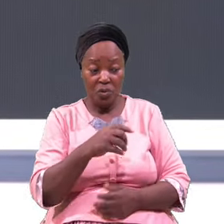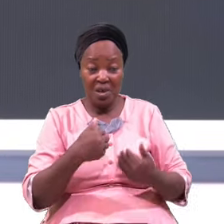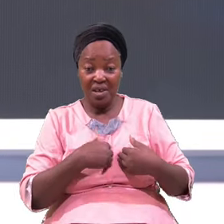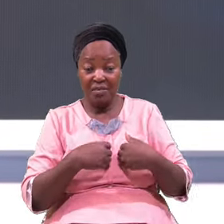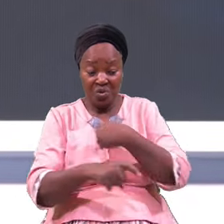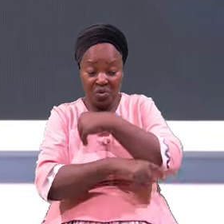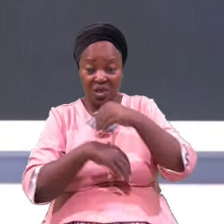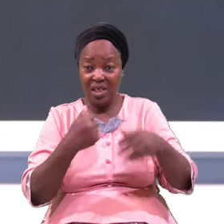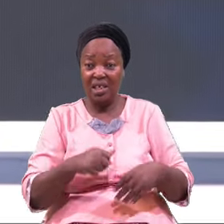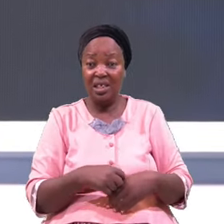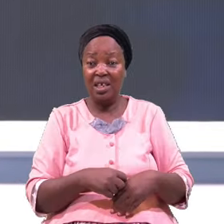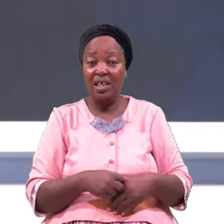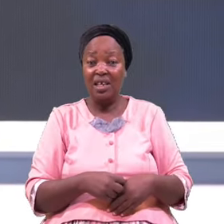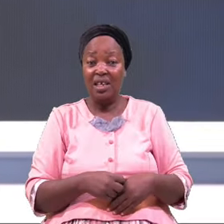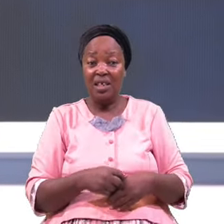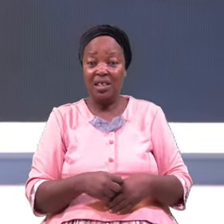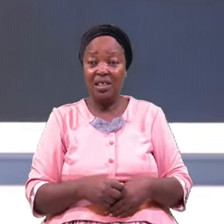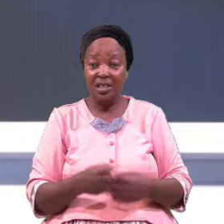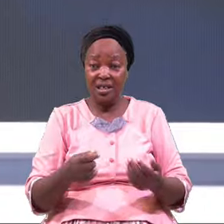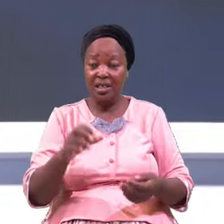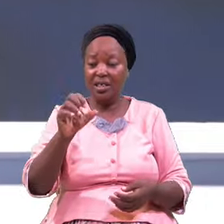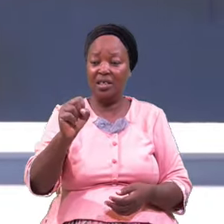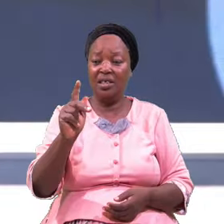Of A Goat To Cover Up